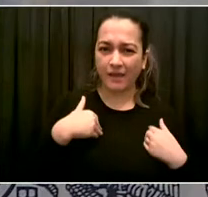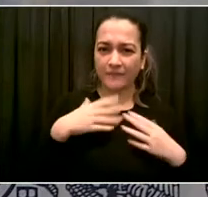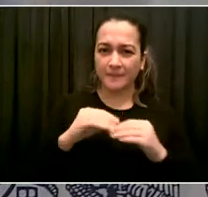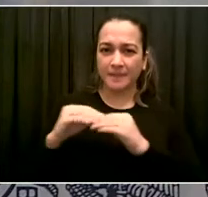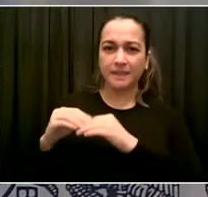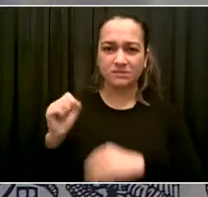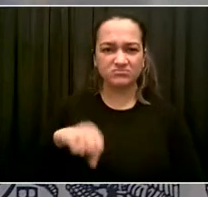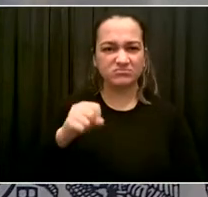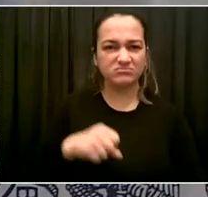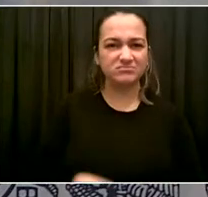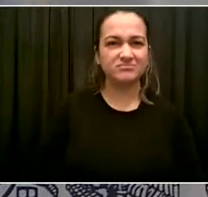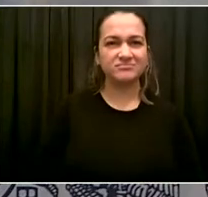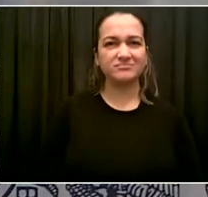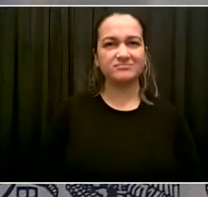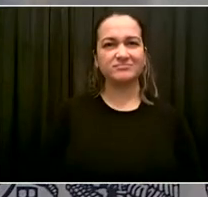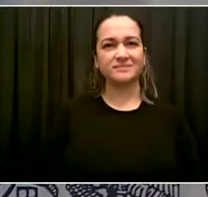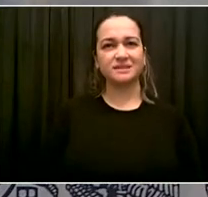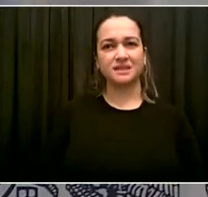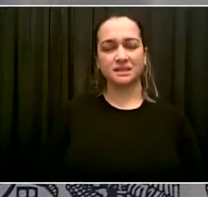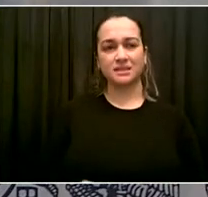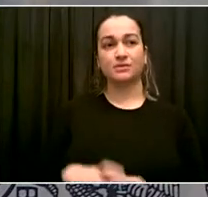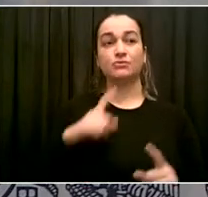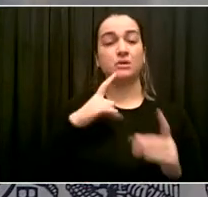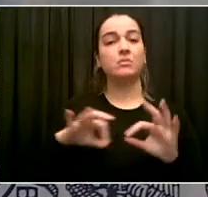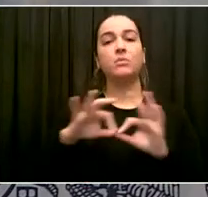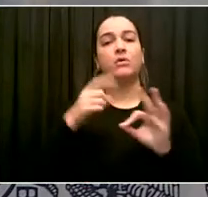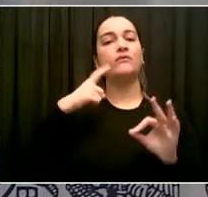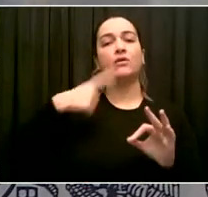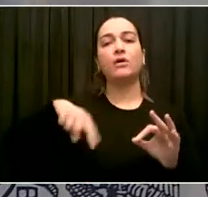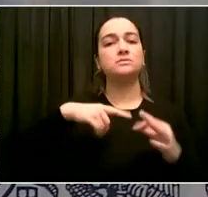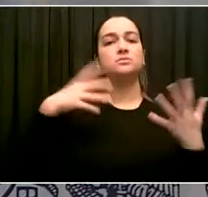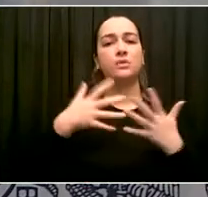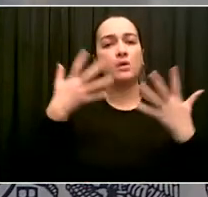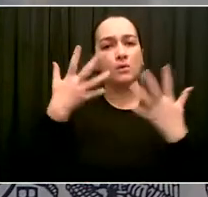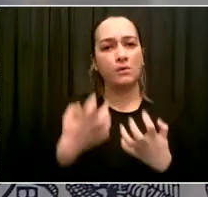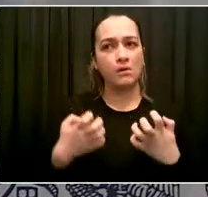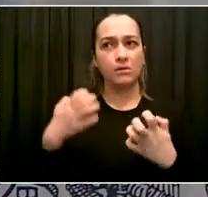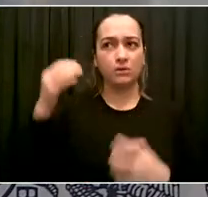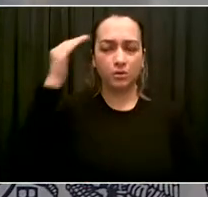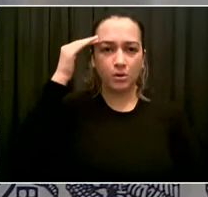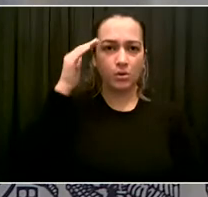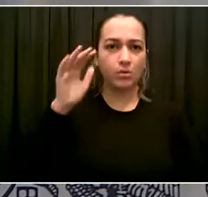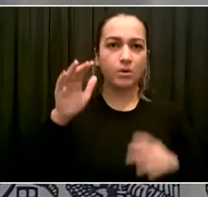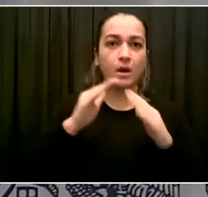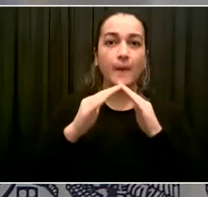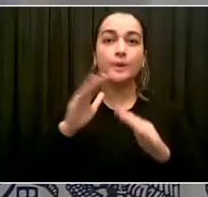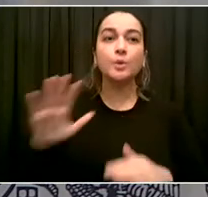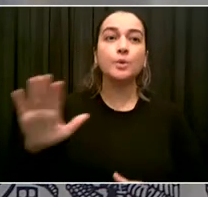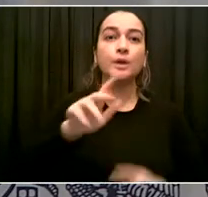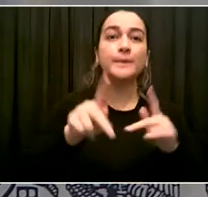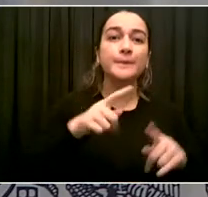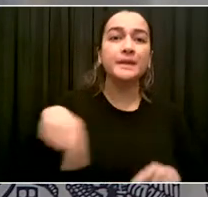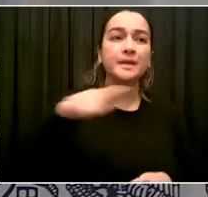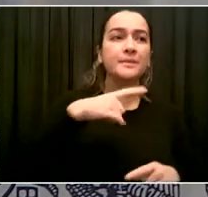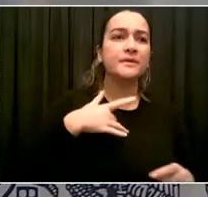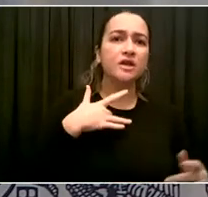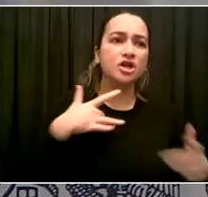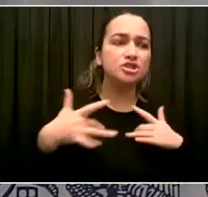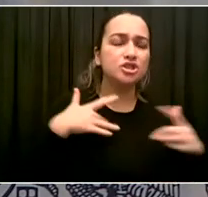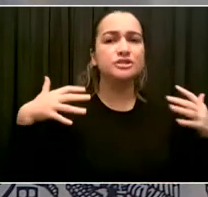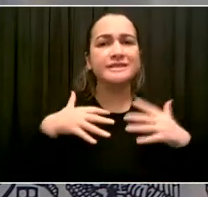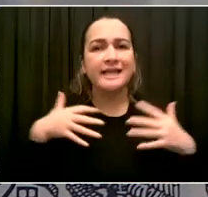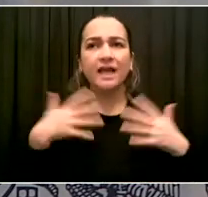deep concerns that needed to be addressed. And they came out with an extraordinary set of reforms. Go ahead, Jenna.